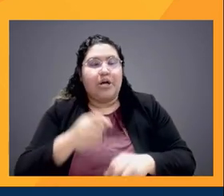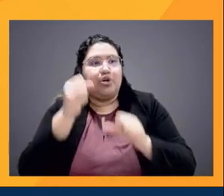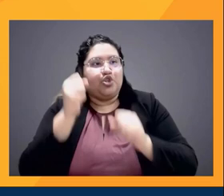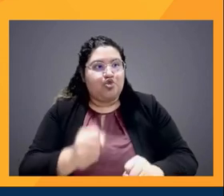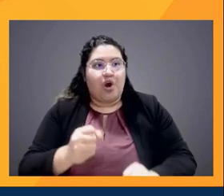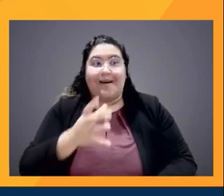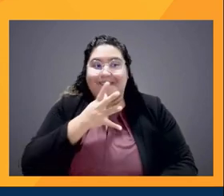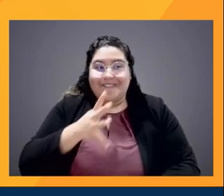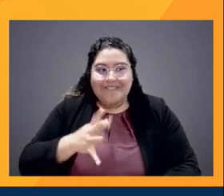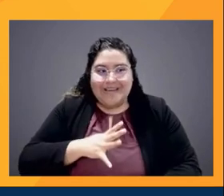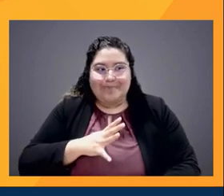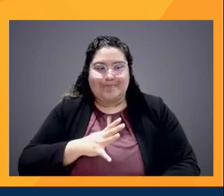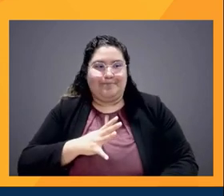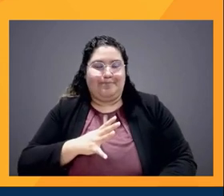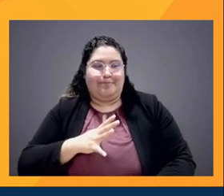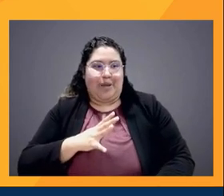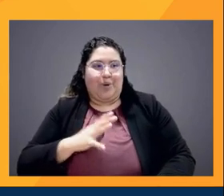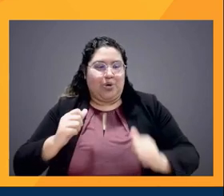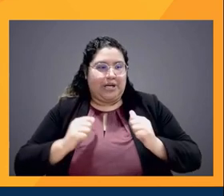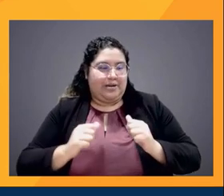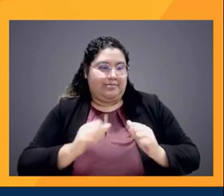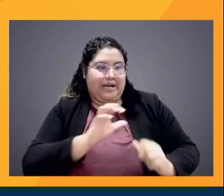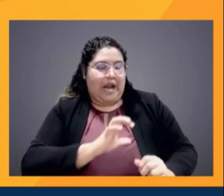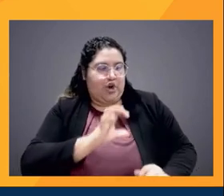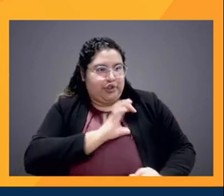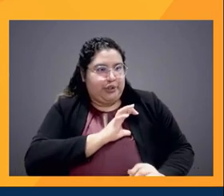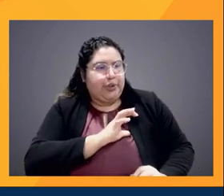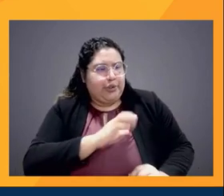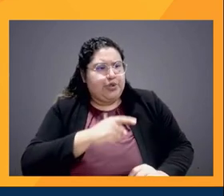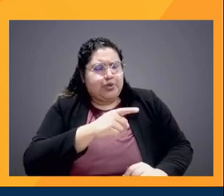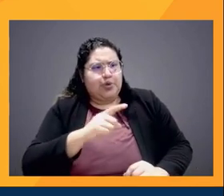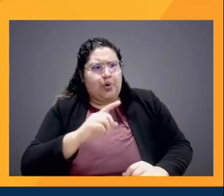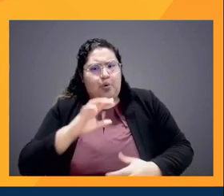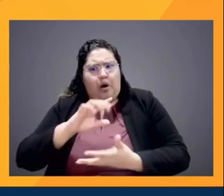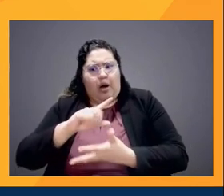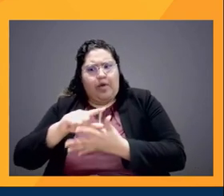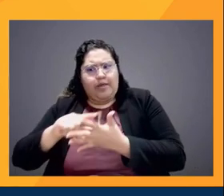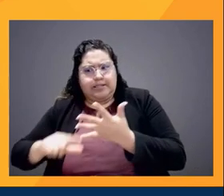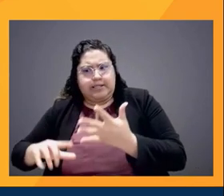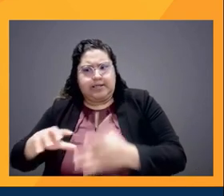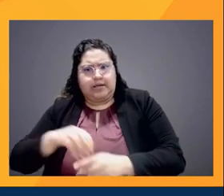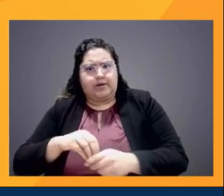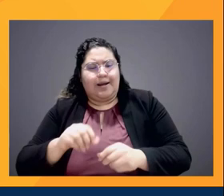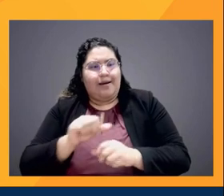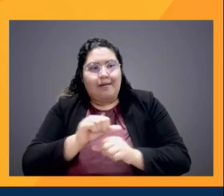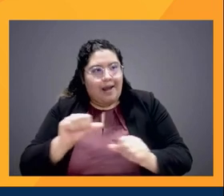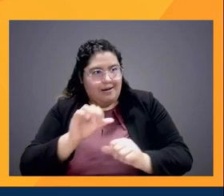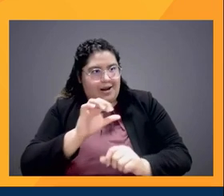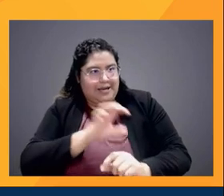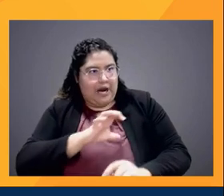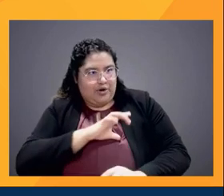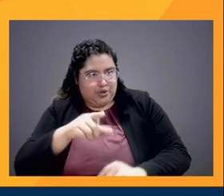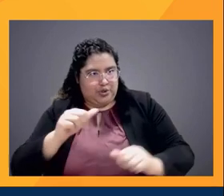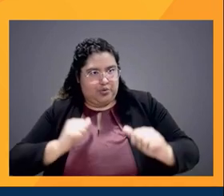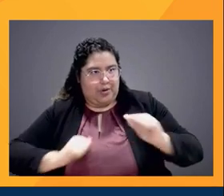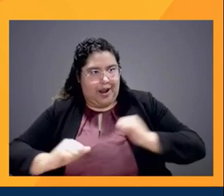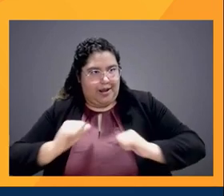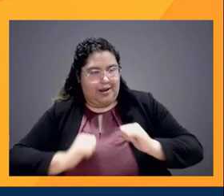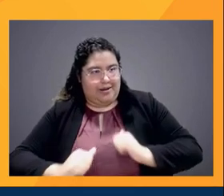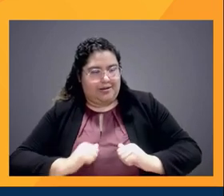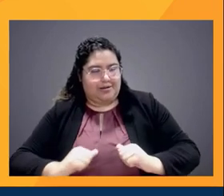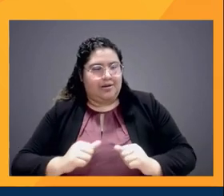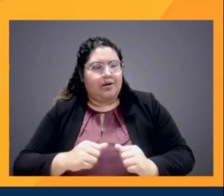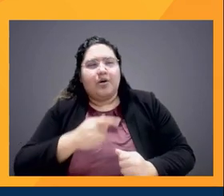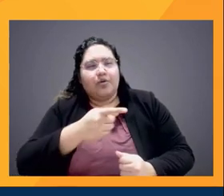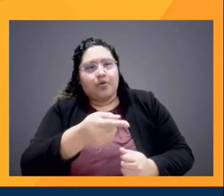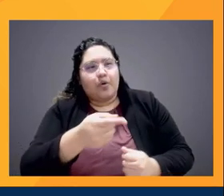character. So all of these things kind of go into every character that you, that you represent on camera. So how do you, how do you find,